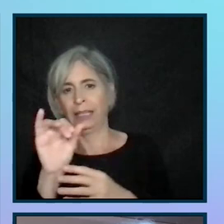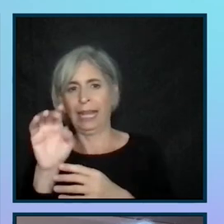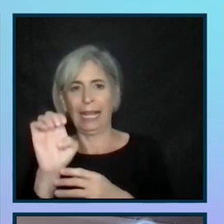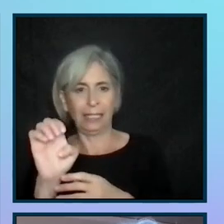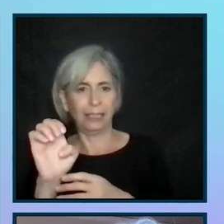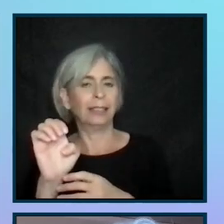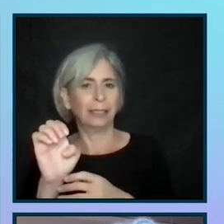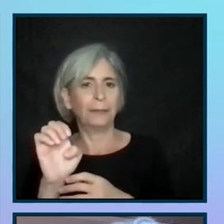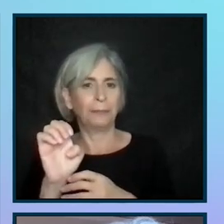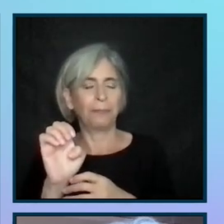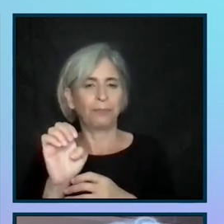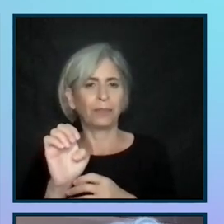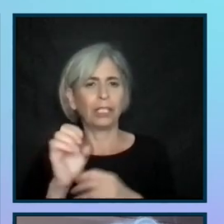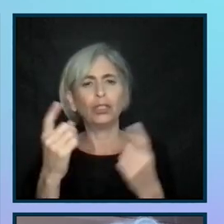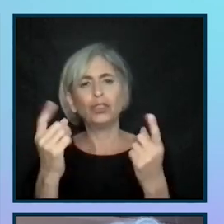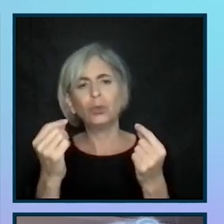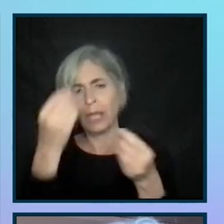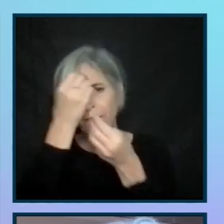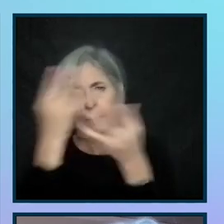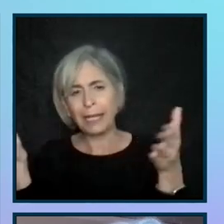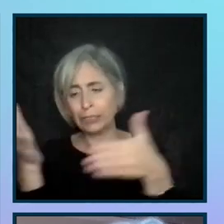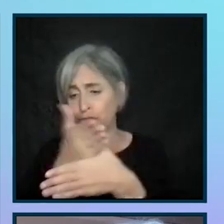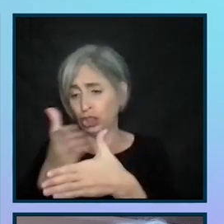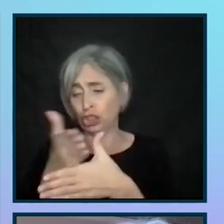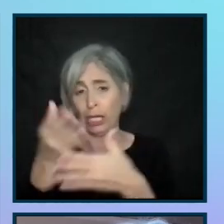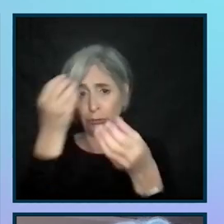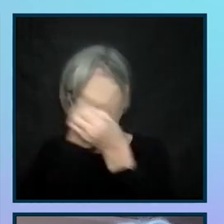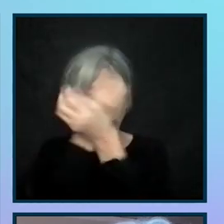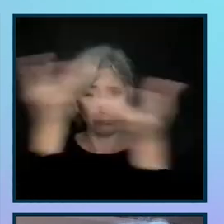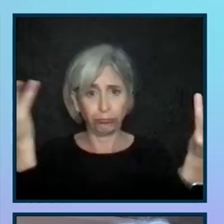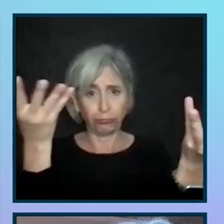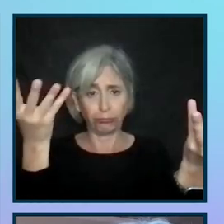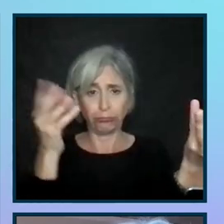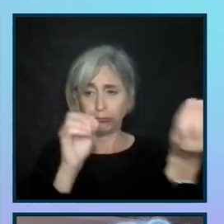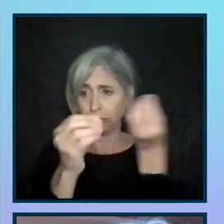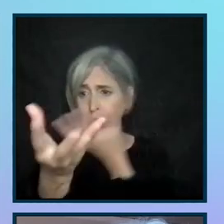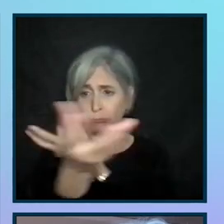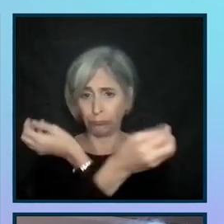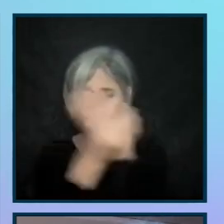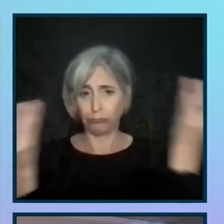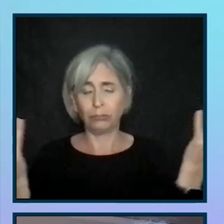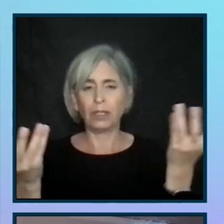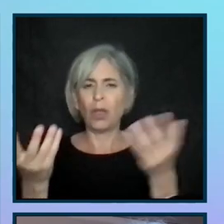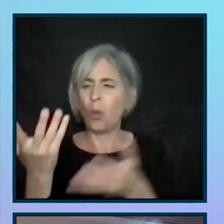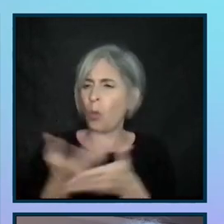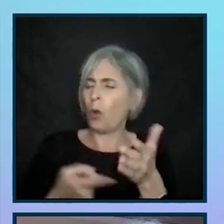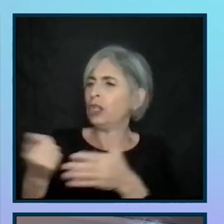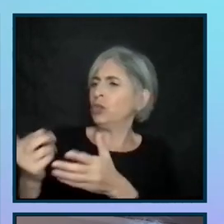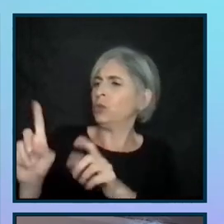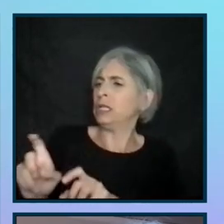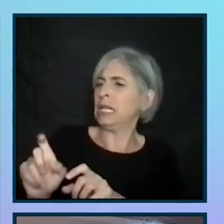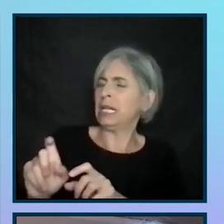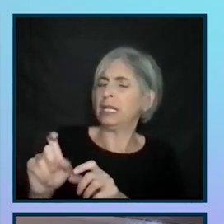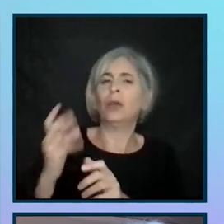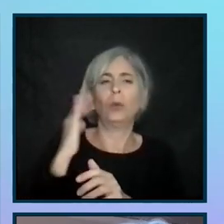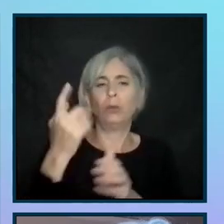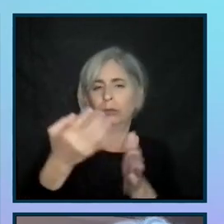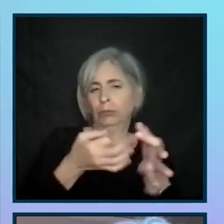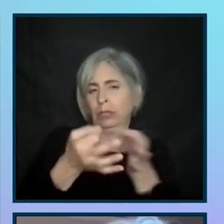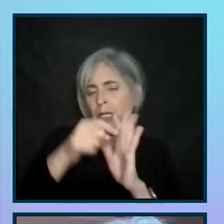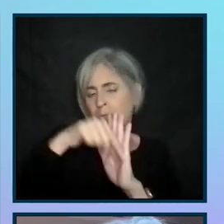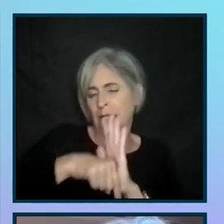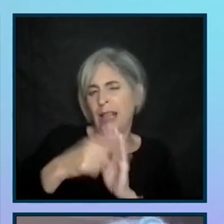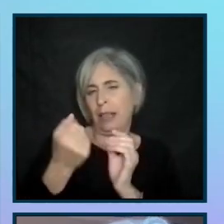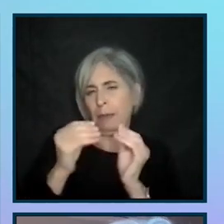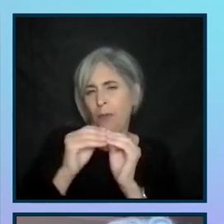cases, doing information sharing that's really based on what information do people need. Going to dive into that as an asterisk.